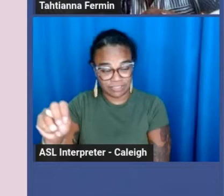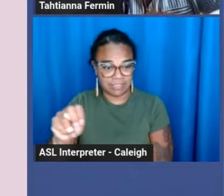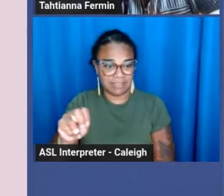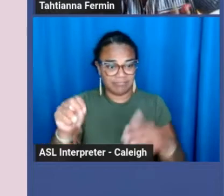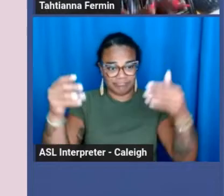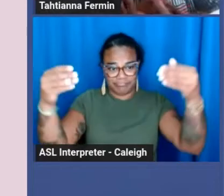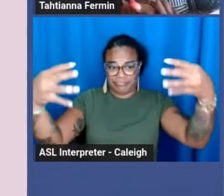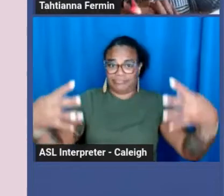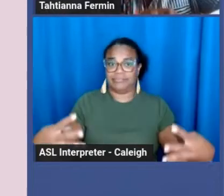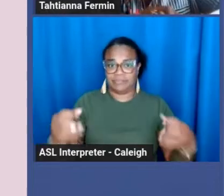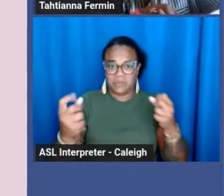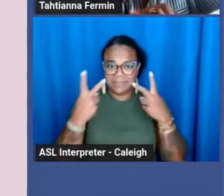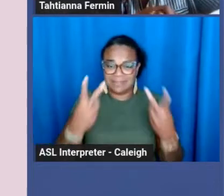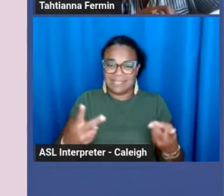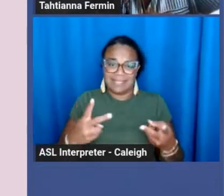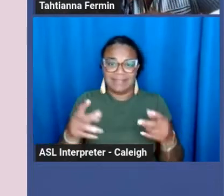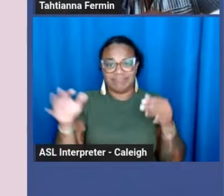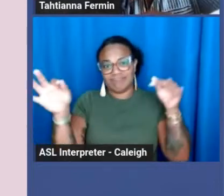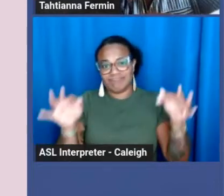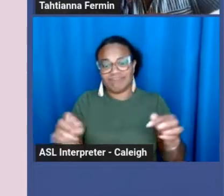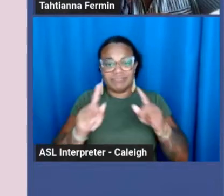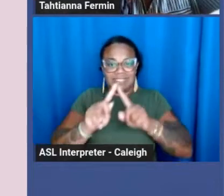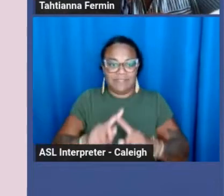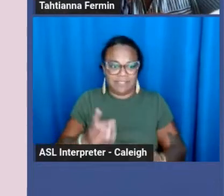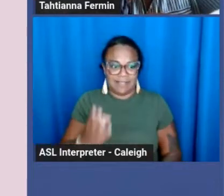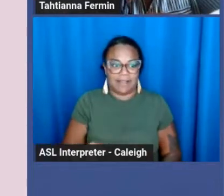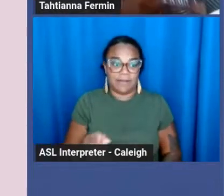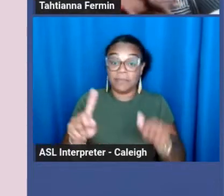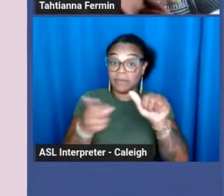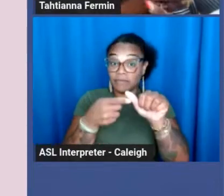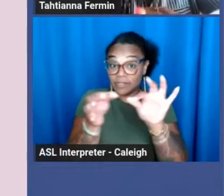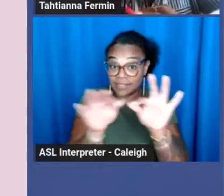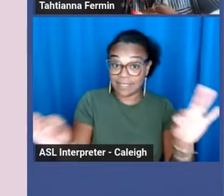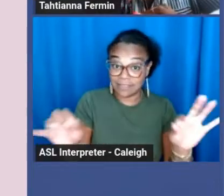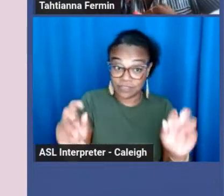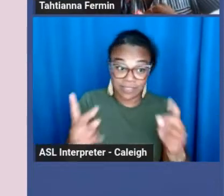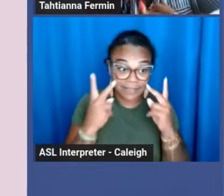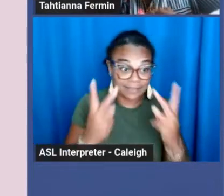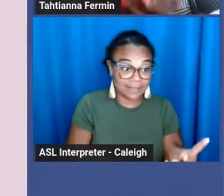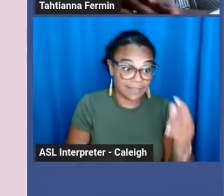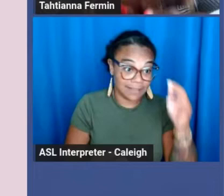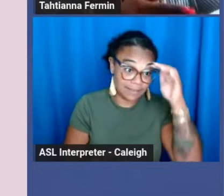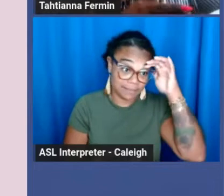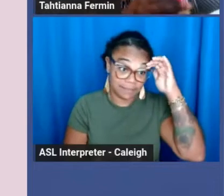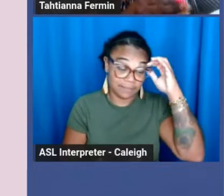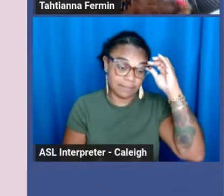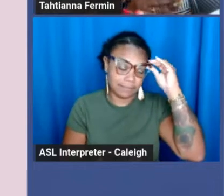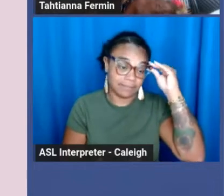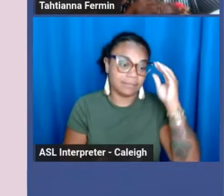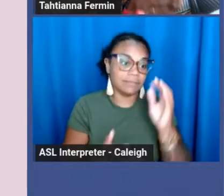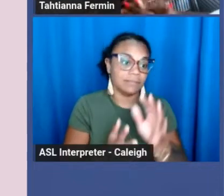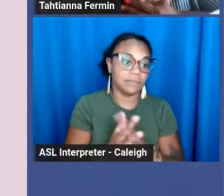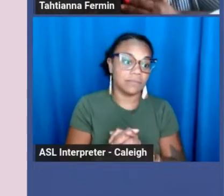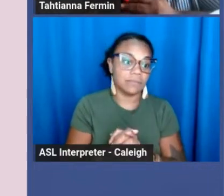As you can see, the first sentence grabs me because it allows only licensed workers